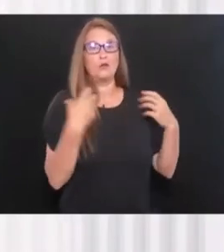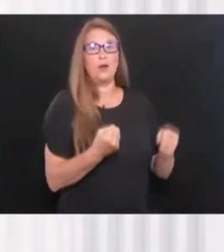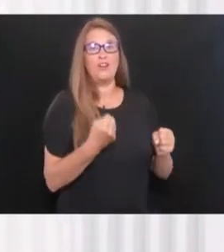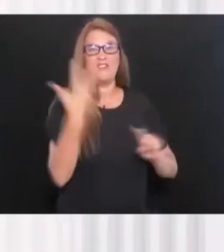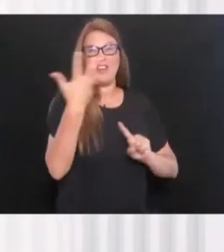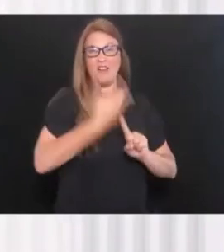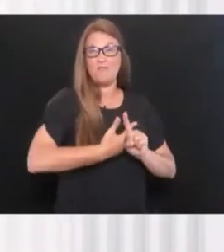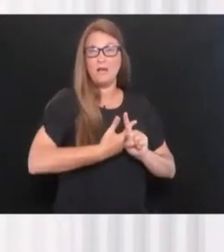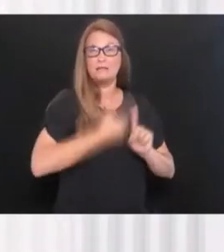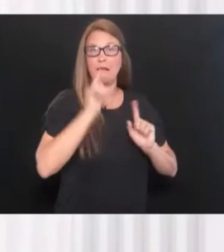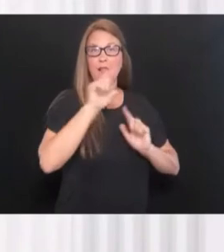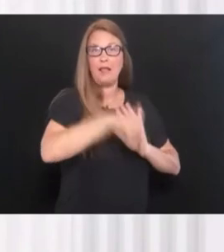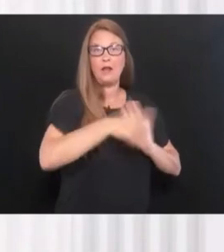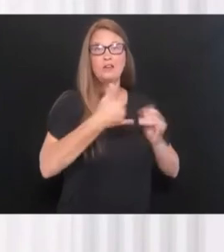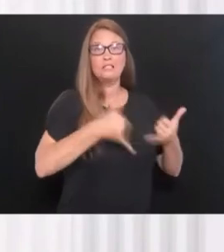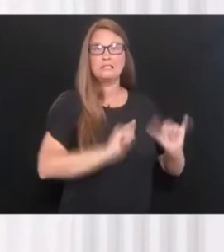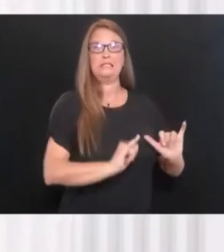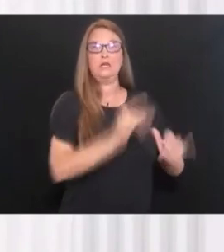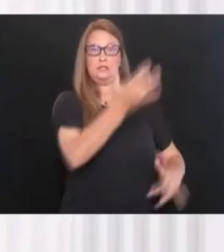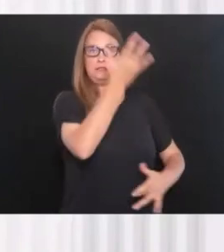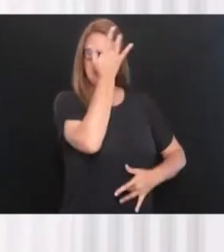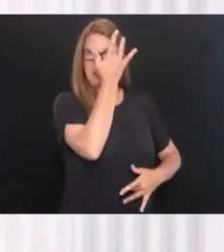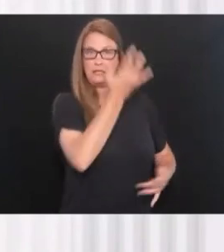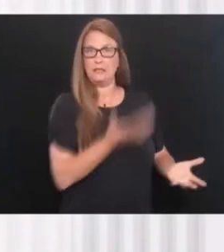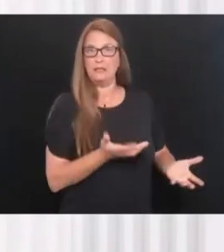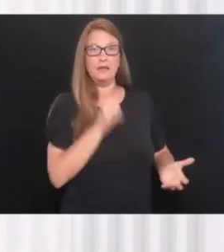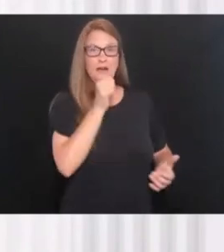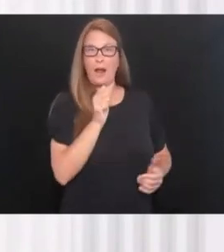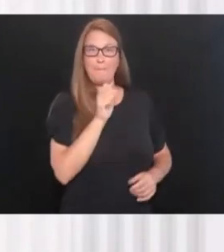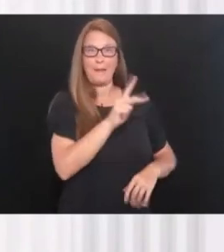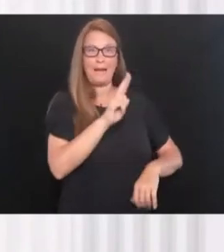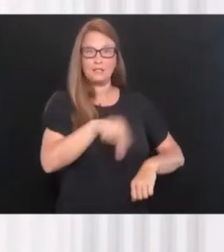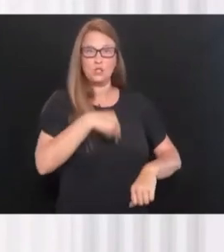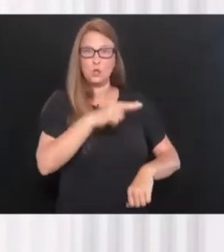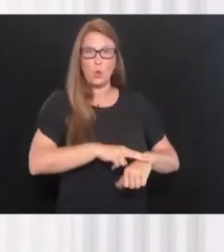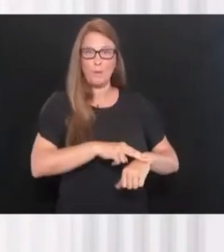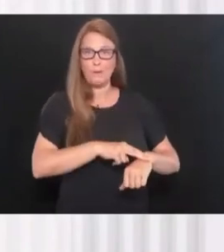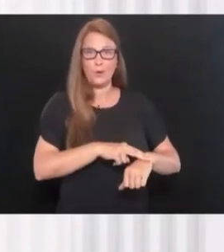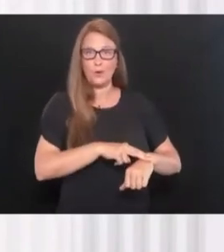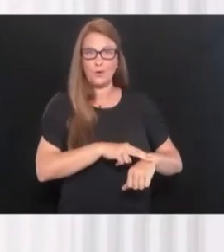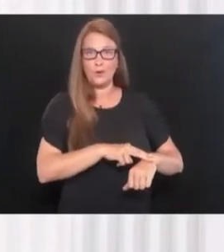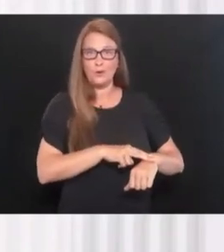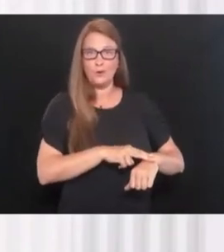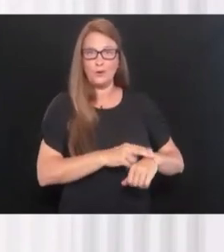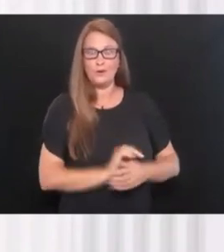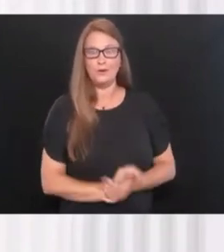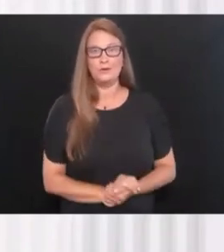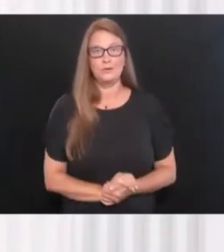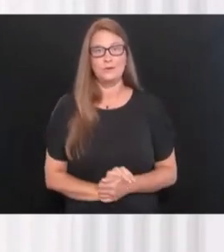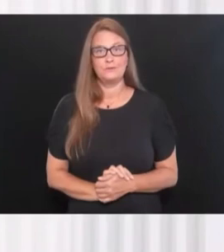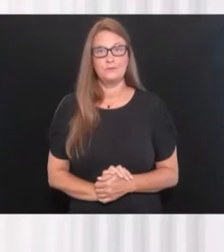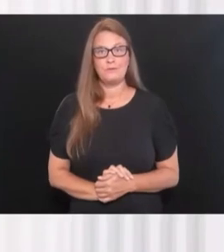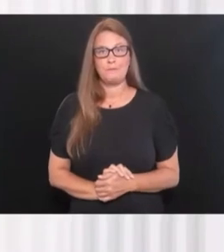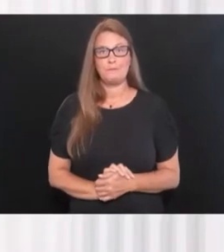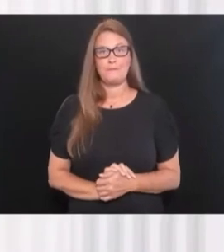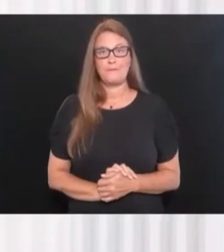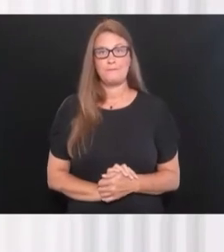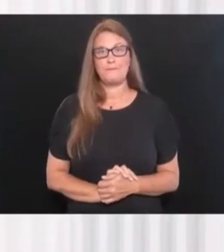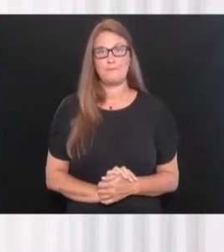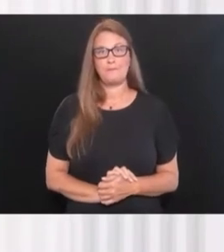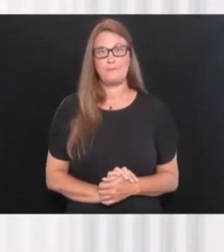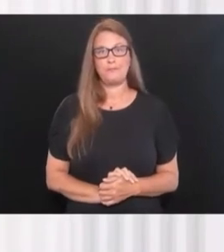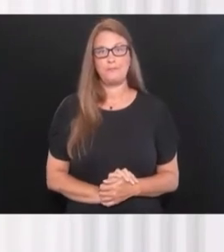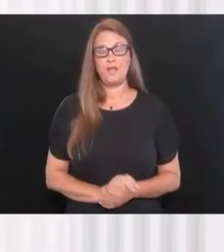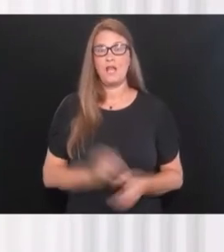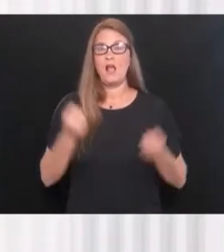still having symptoms and not fully back to normal after COVID infection. Uh, we're, we're treating every day, blood